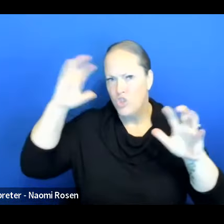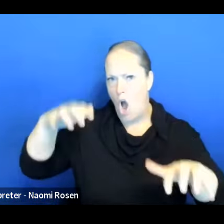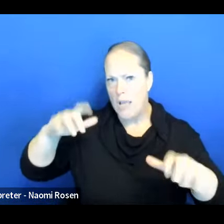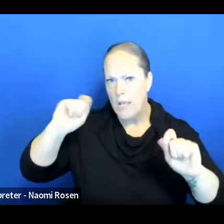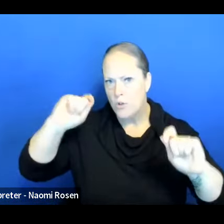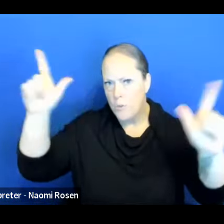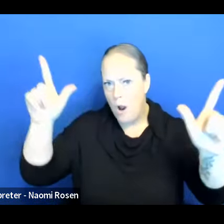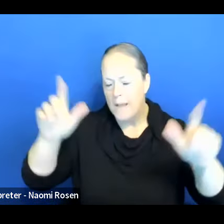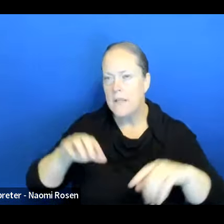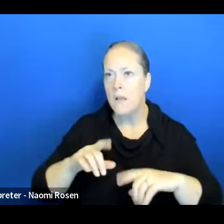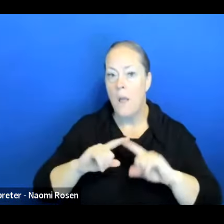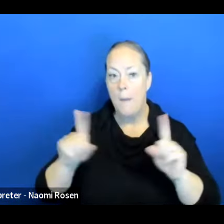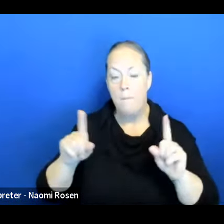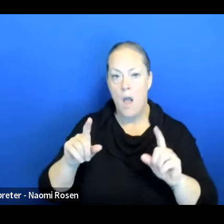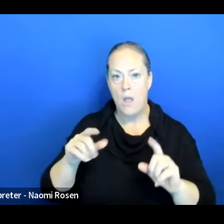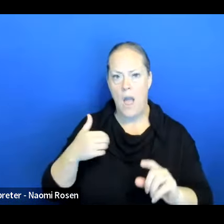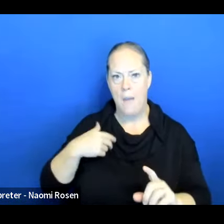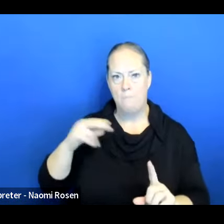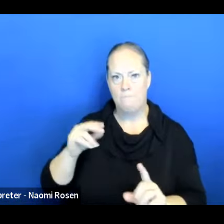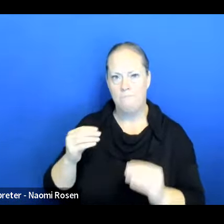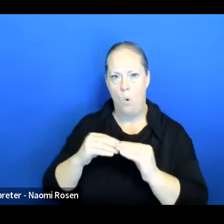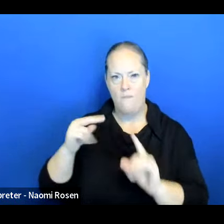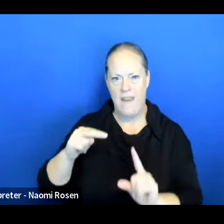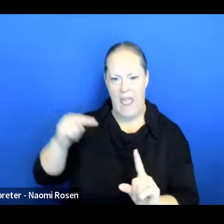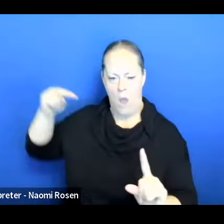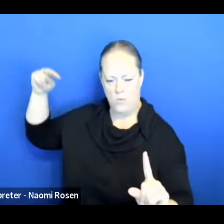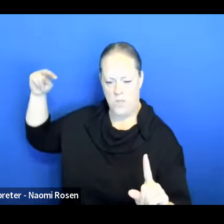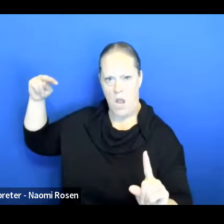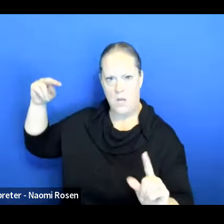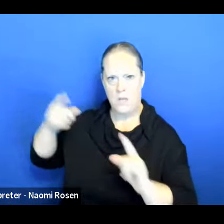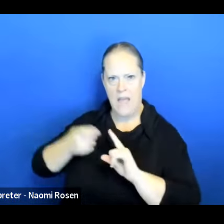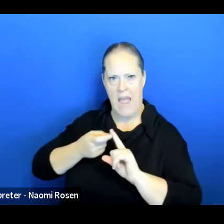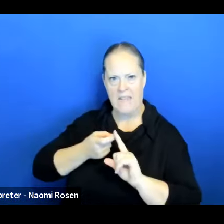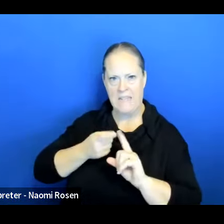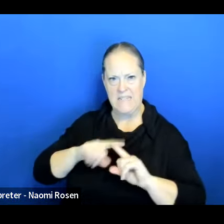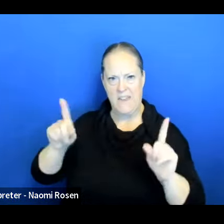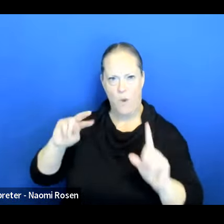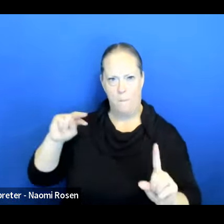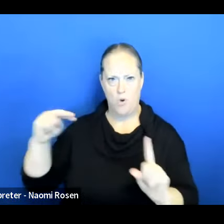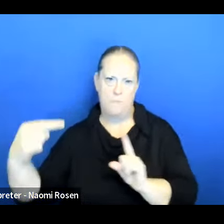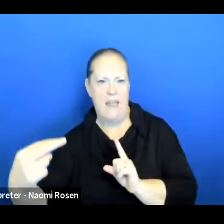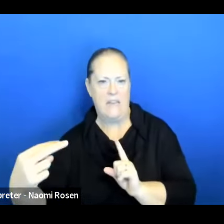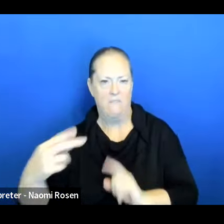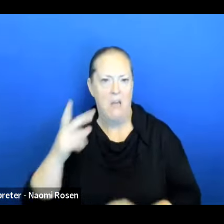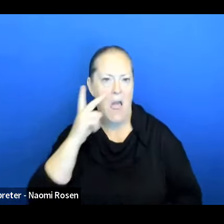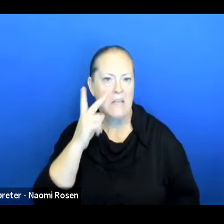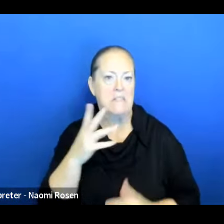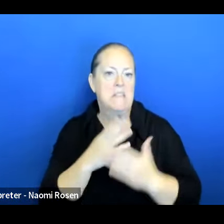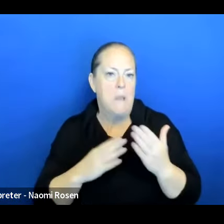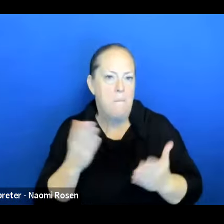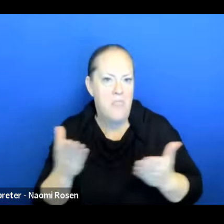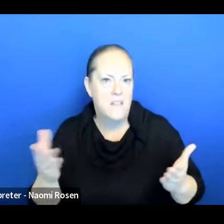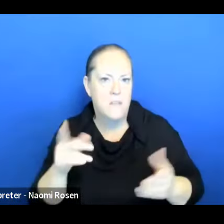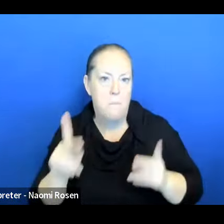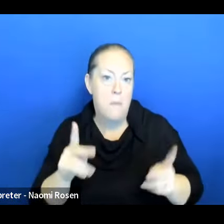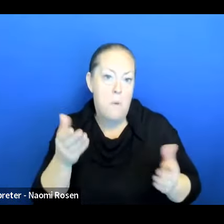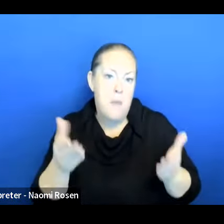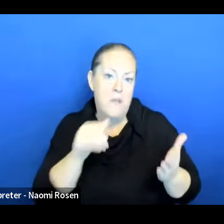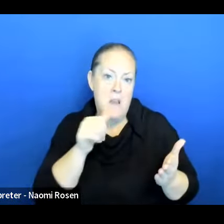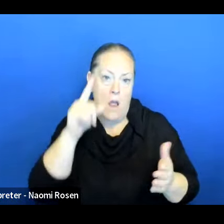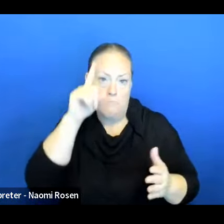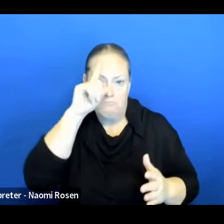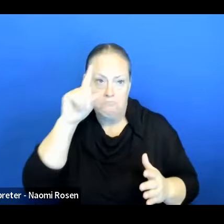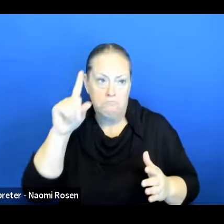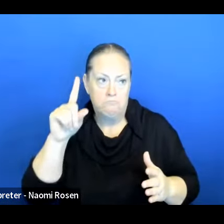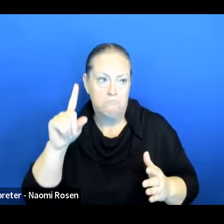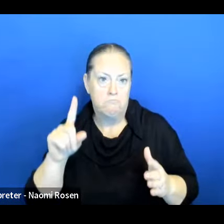looking from the outside in, from a different perspective, I can see some things that people may not kind of think of at first. So I guess one of